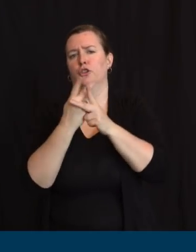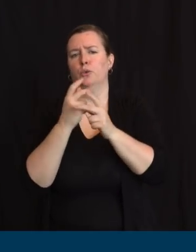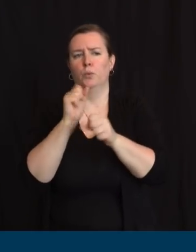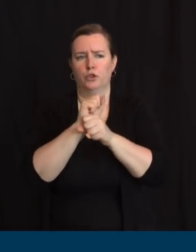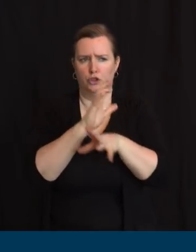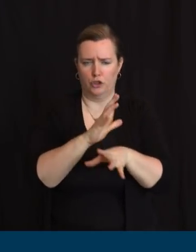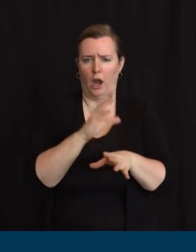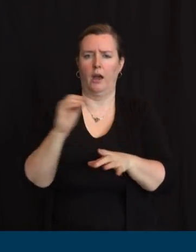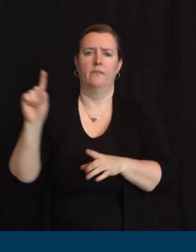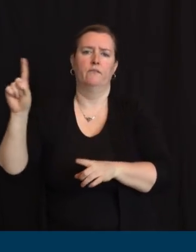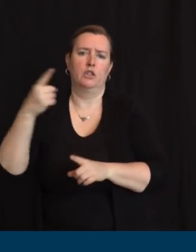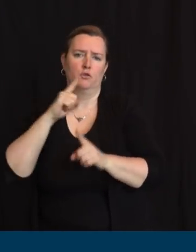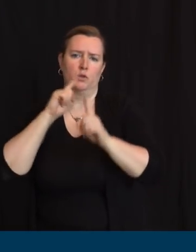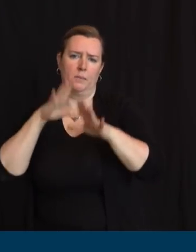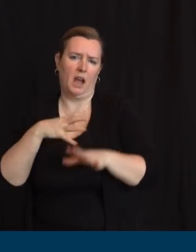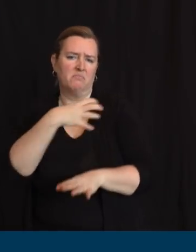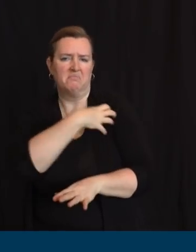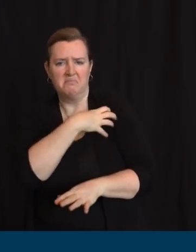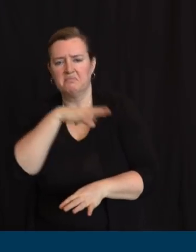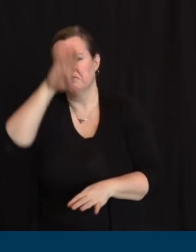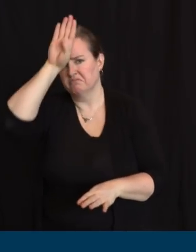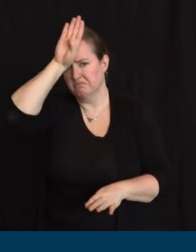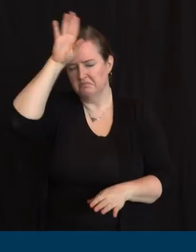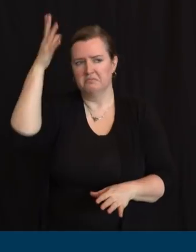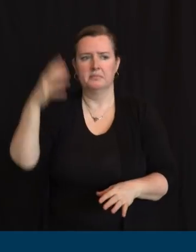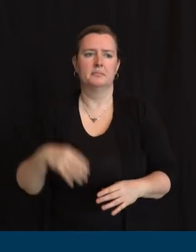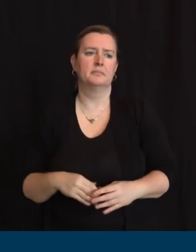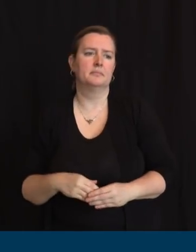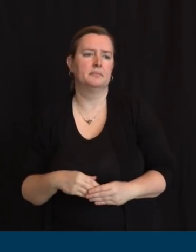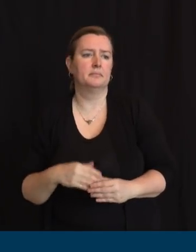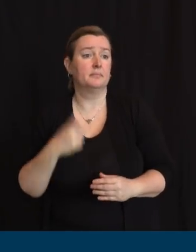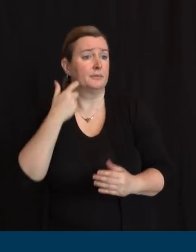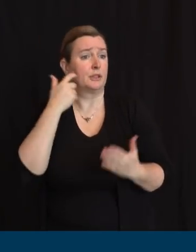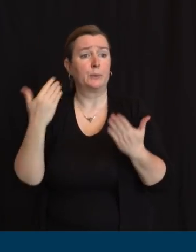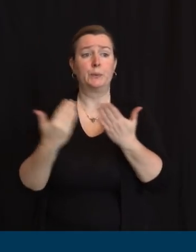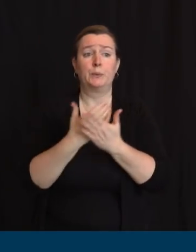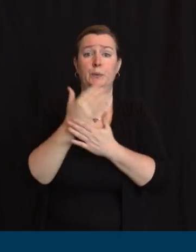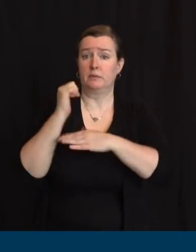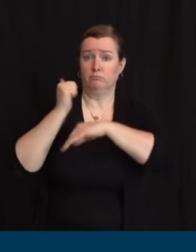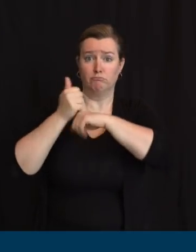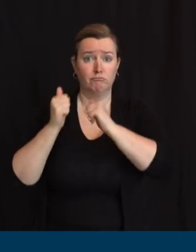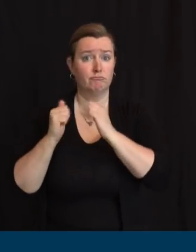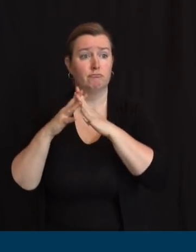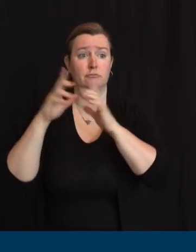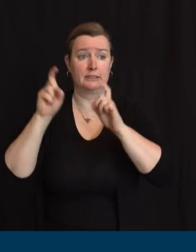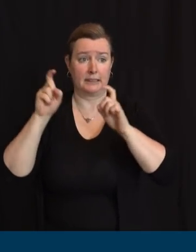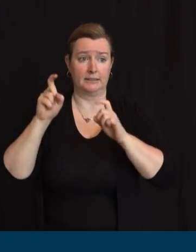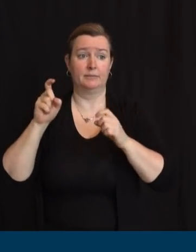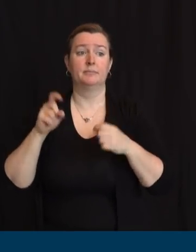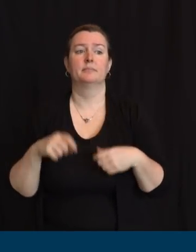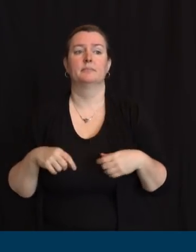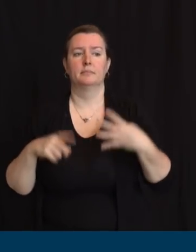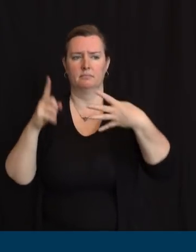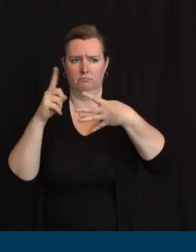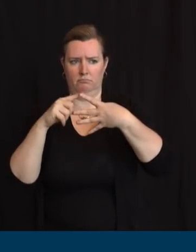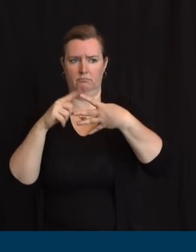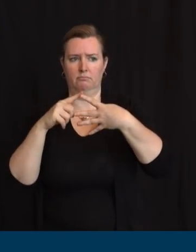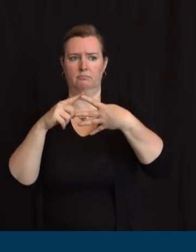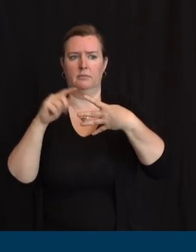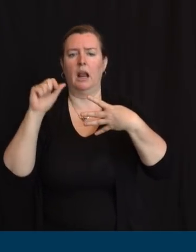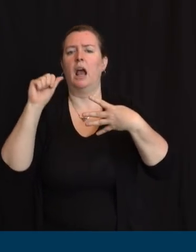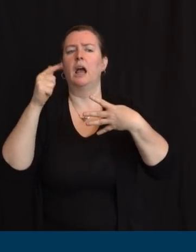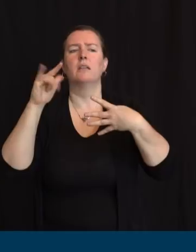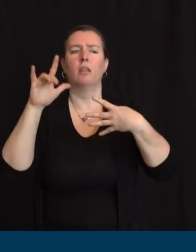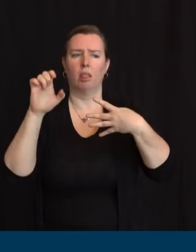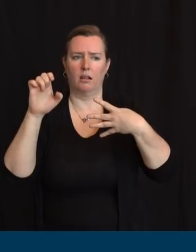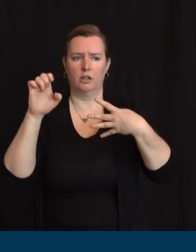and is a partnership between the NJPBA, Hackensack Meridian Health, Agile Urgent Care, and